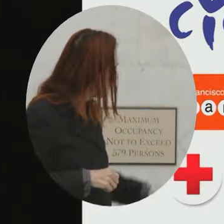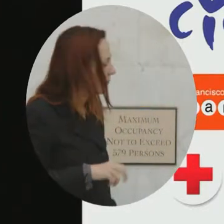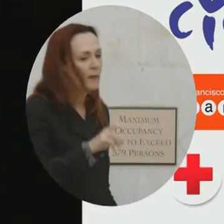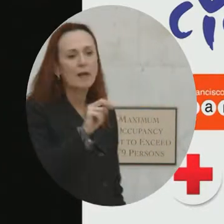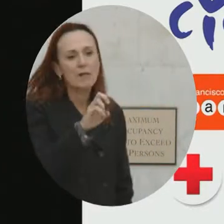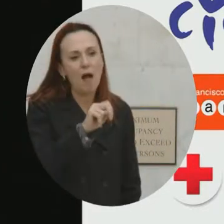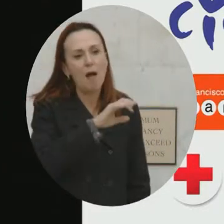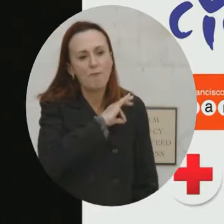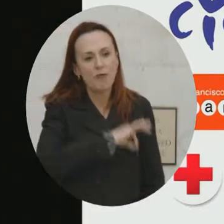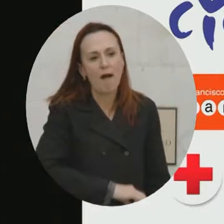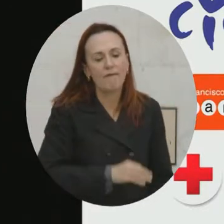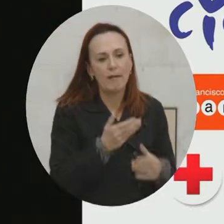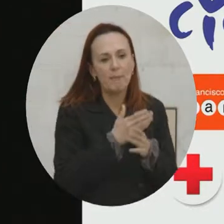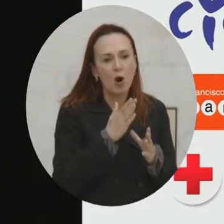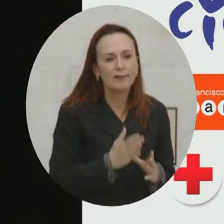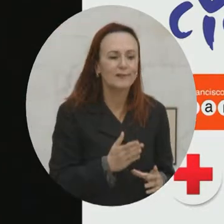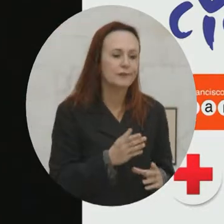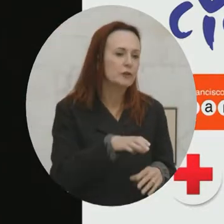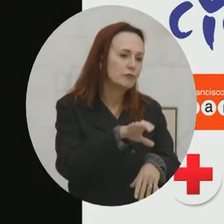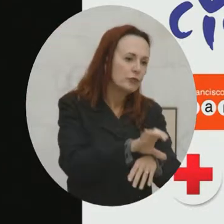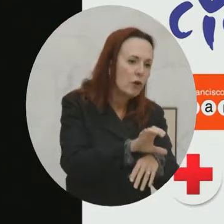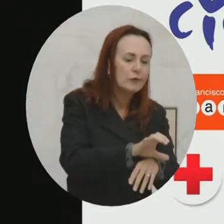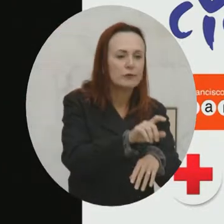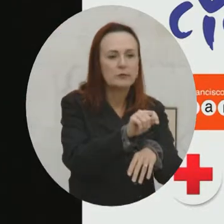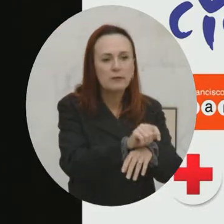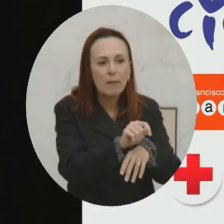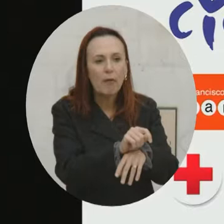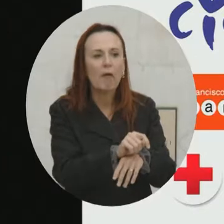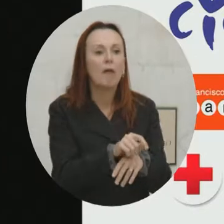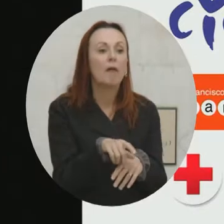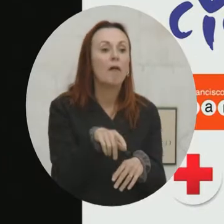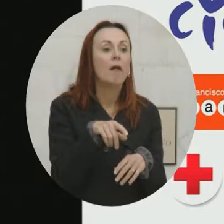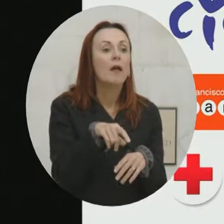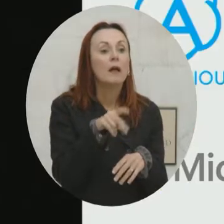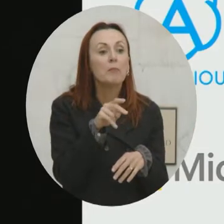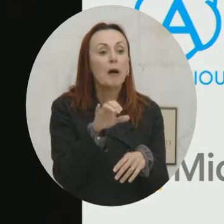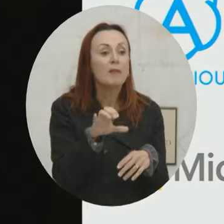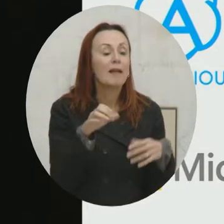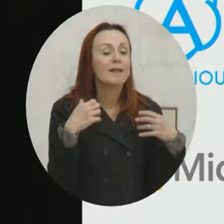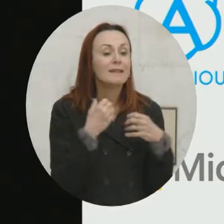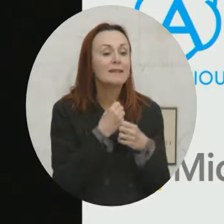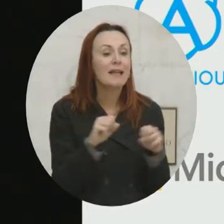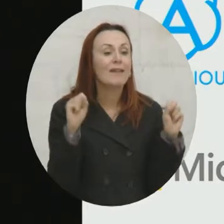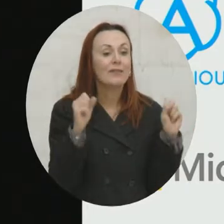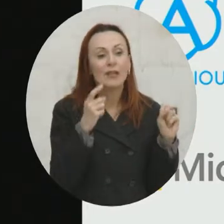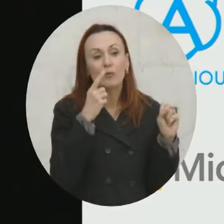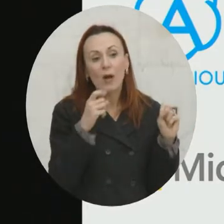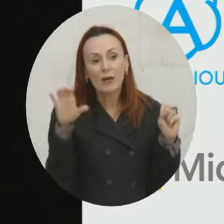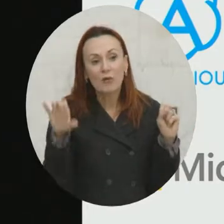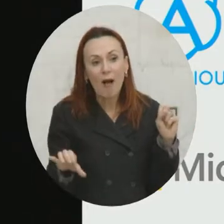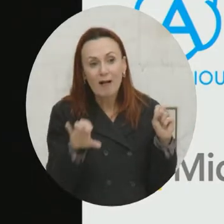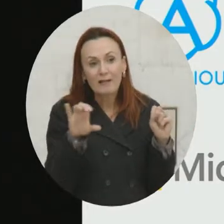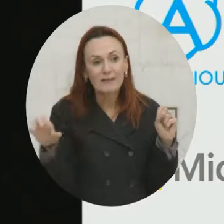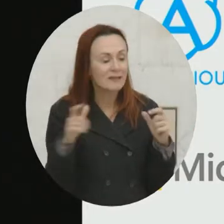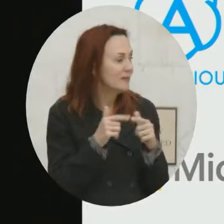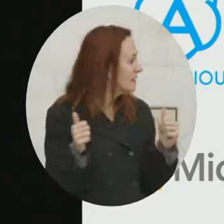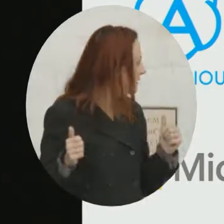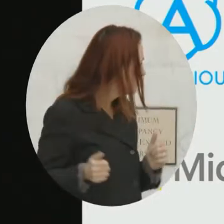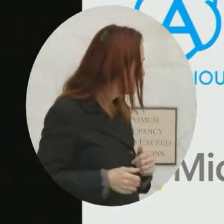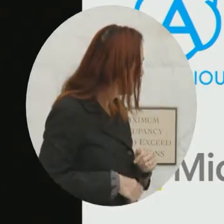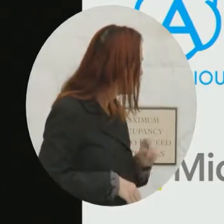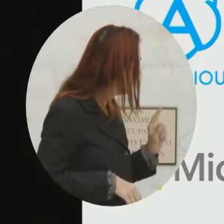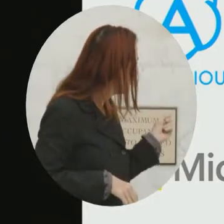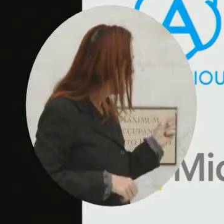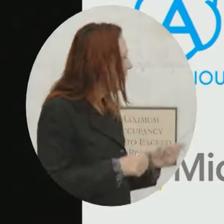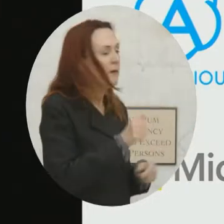partners and from the faith community, the public safety community, the Red Cross, et cetera, et cetera. We also have this great network of